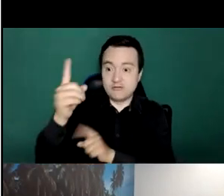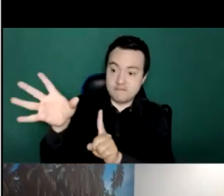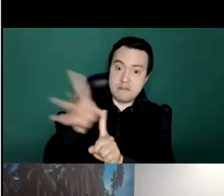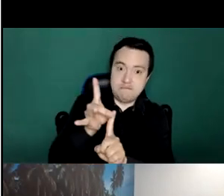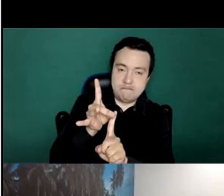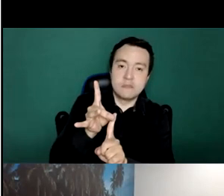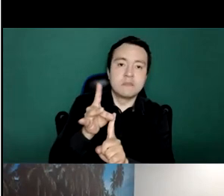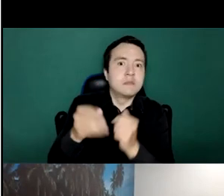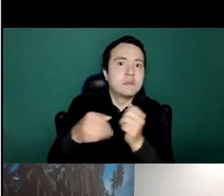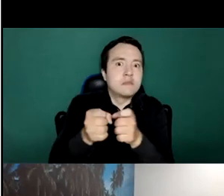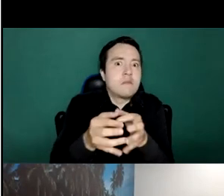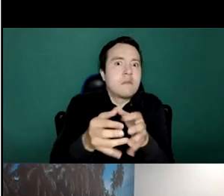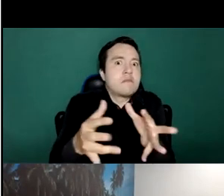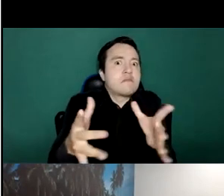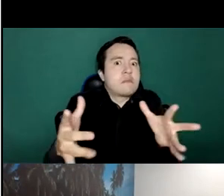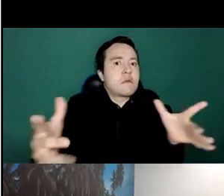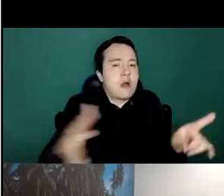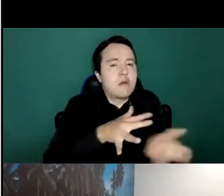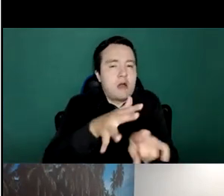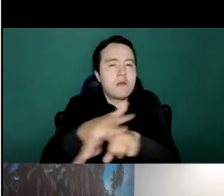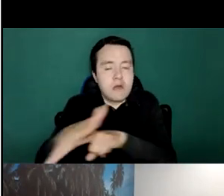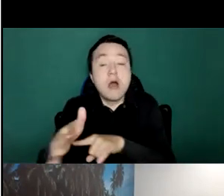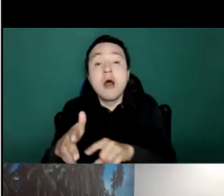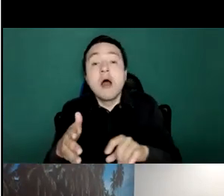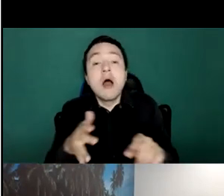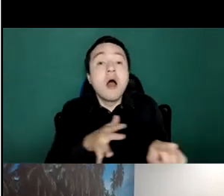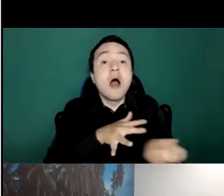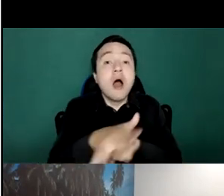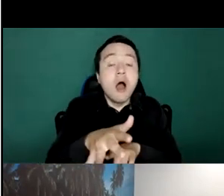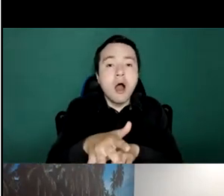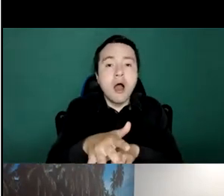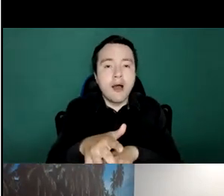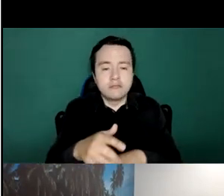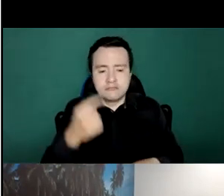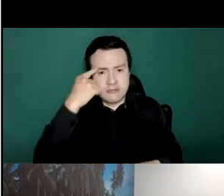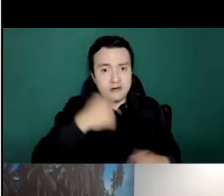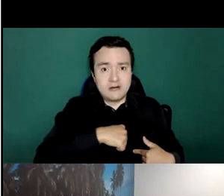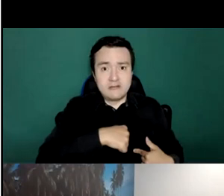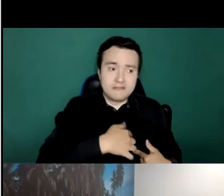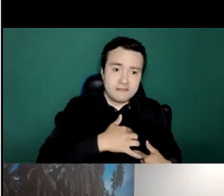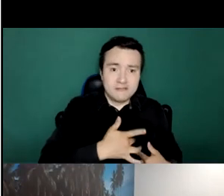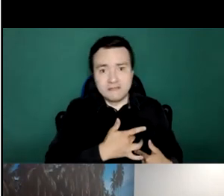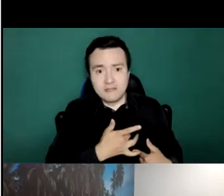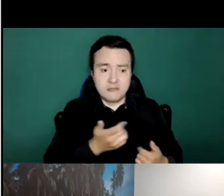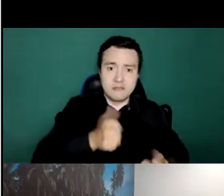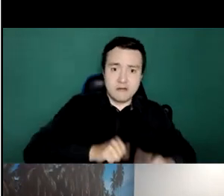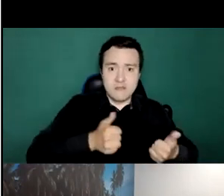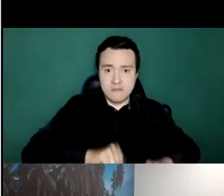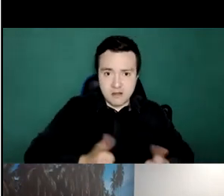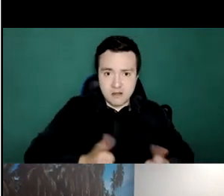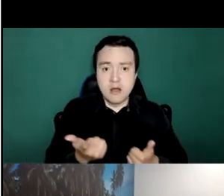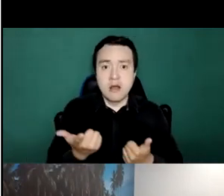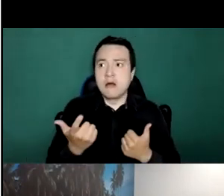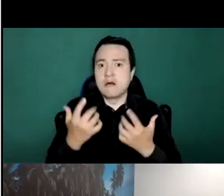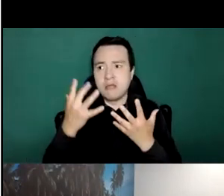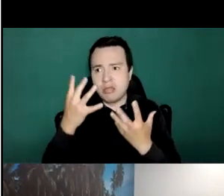having a psychological emotional impact on our population and we of course that after we started